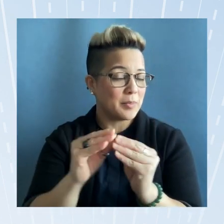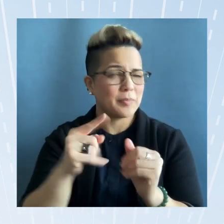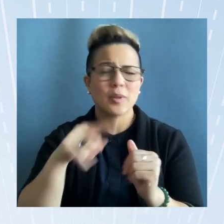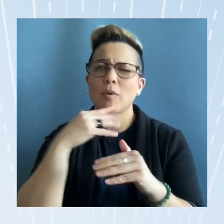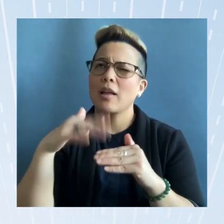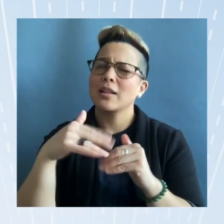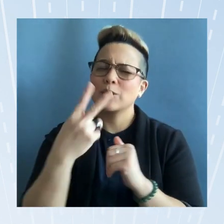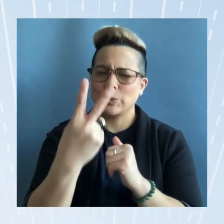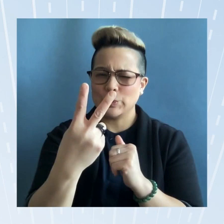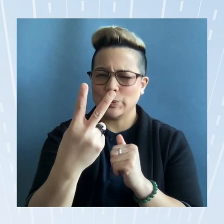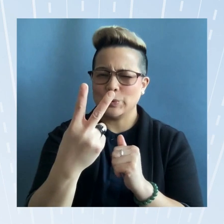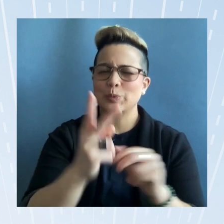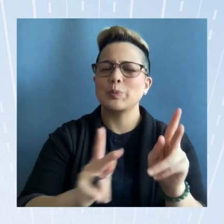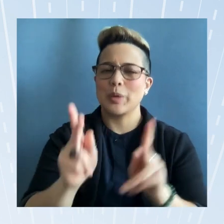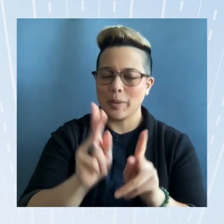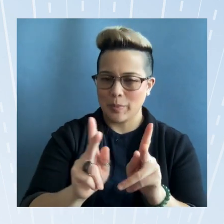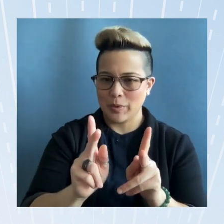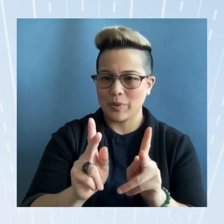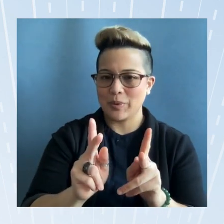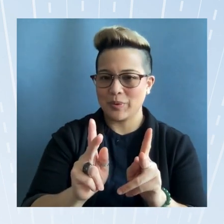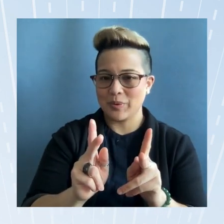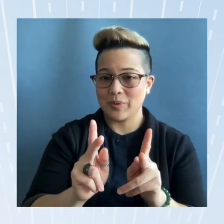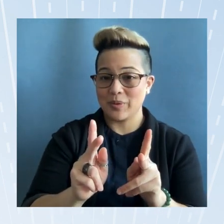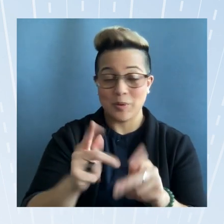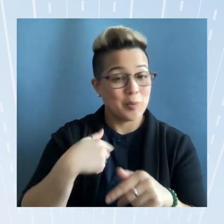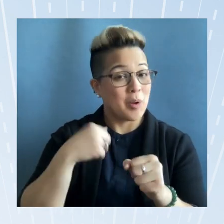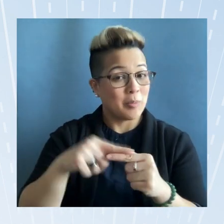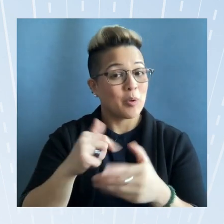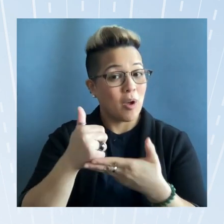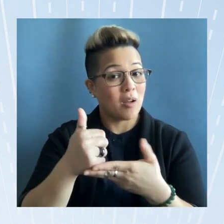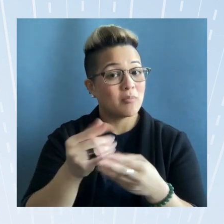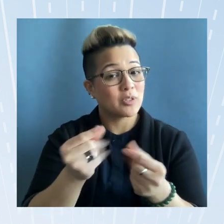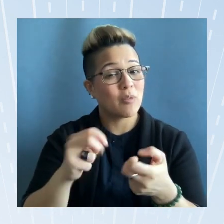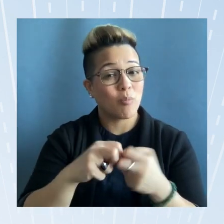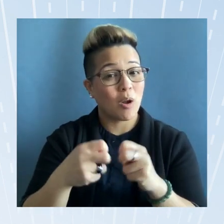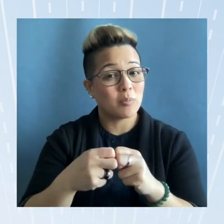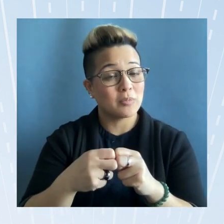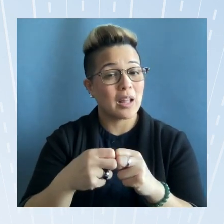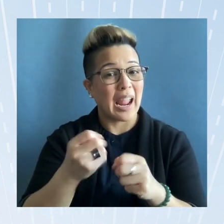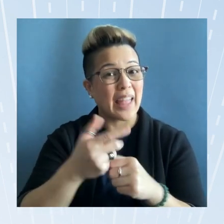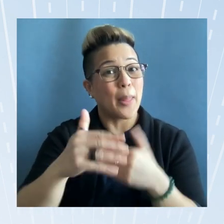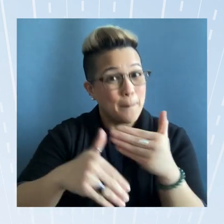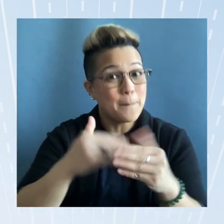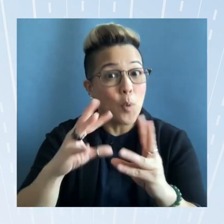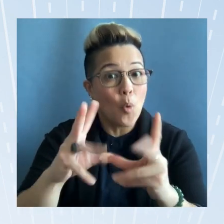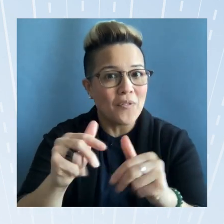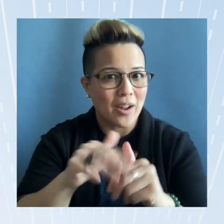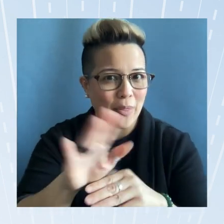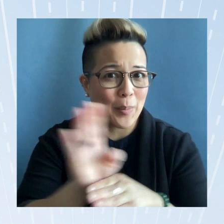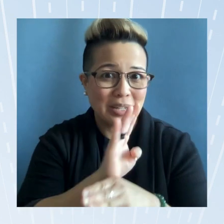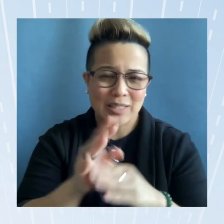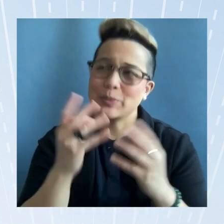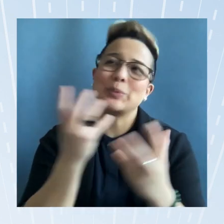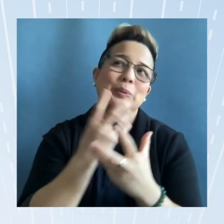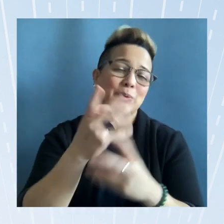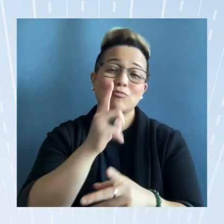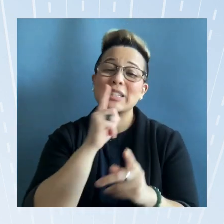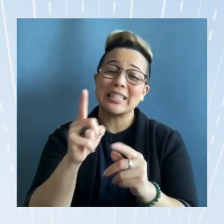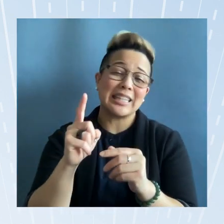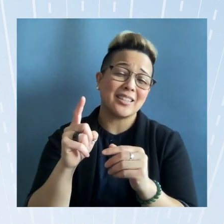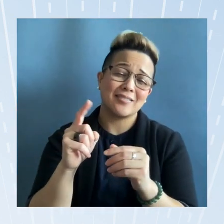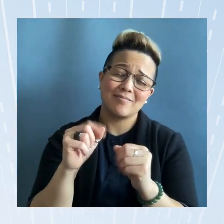two people that um we were able to help solve problems and get them moving on their businesses so really an extraordinary